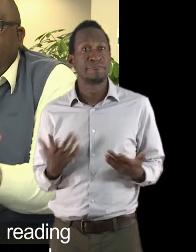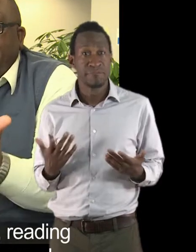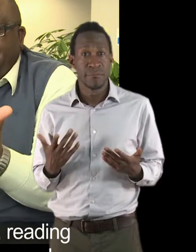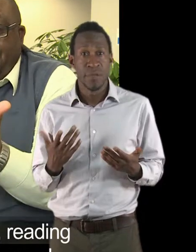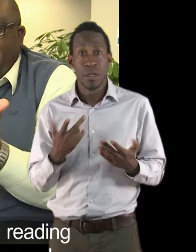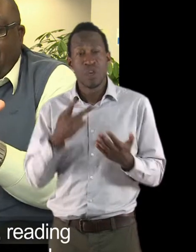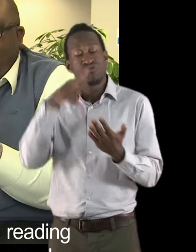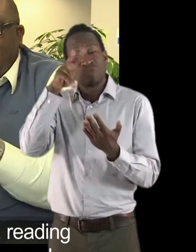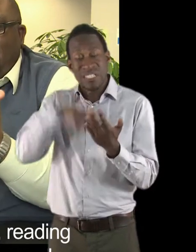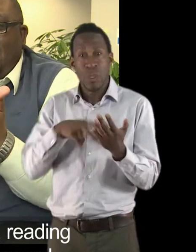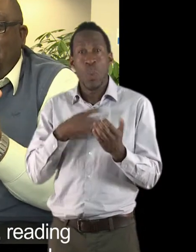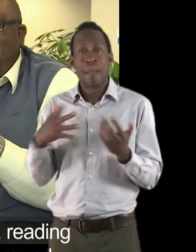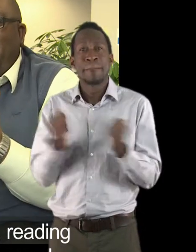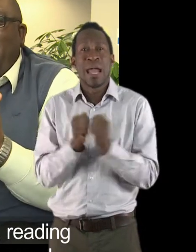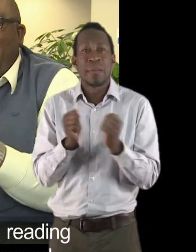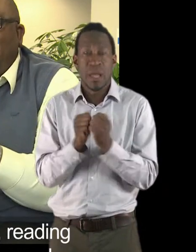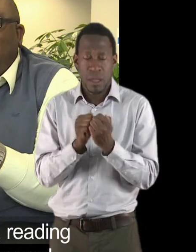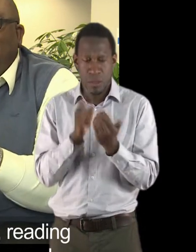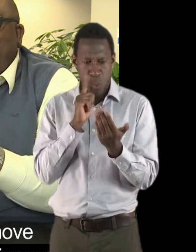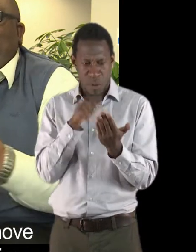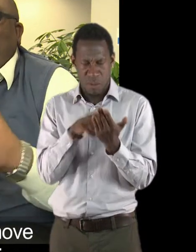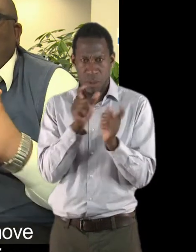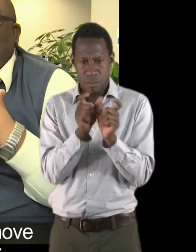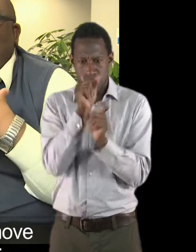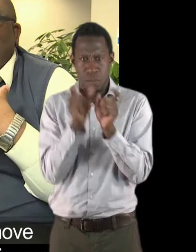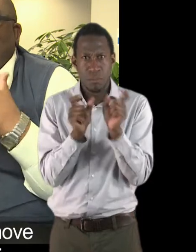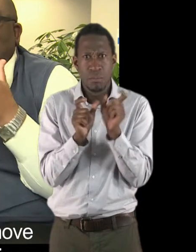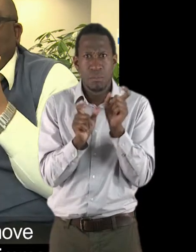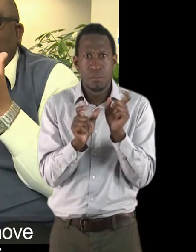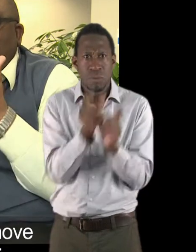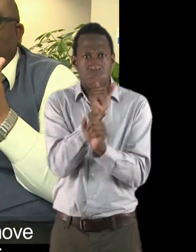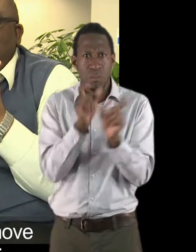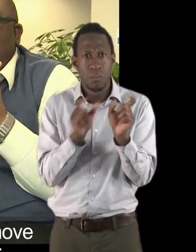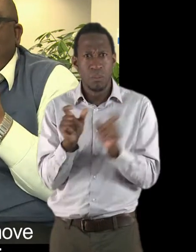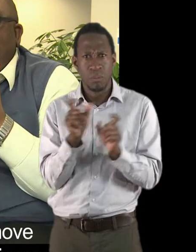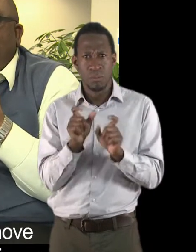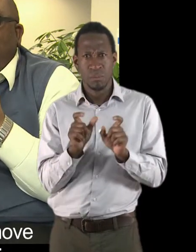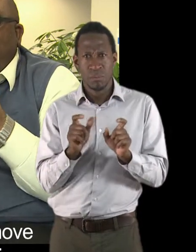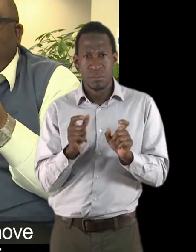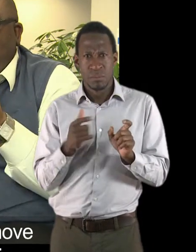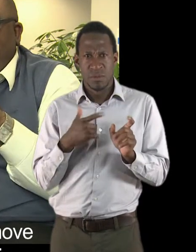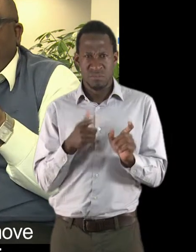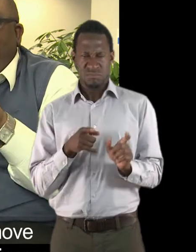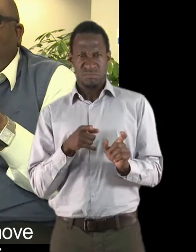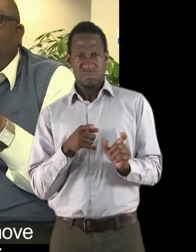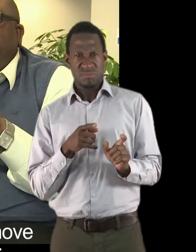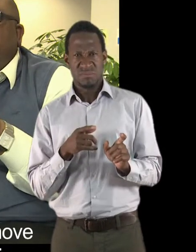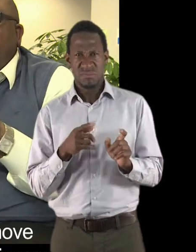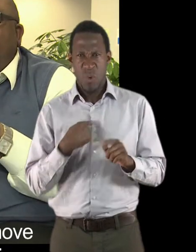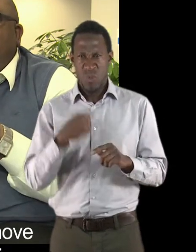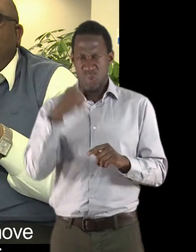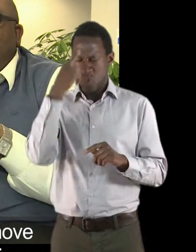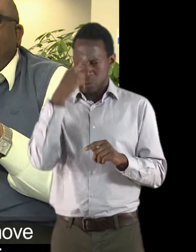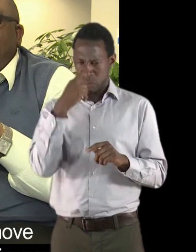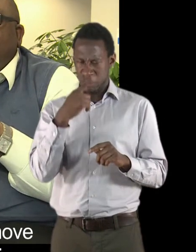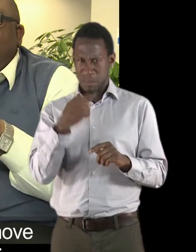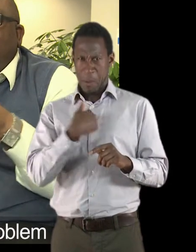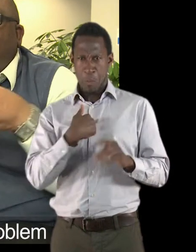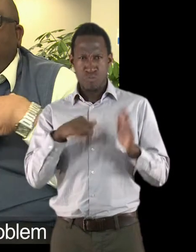it moves around but when the words move around and kind of shimmer